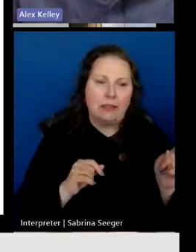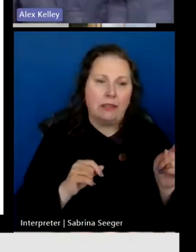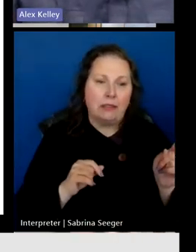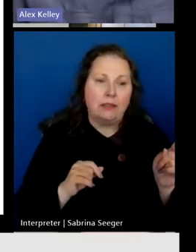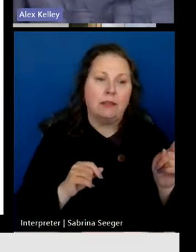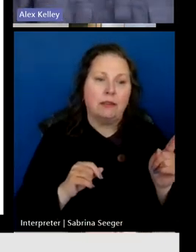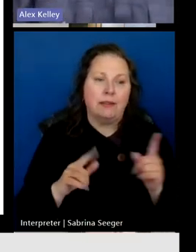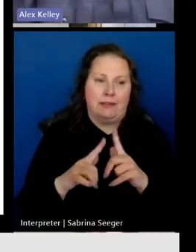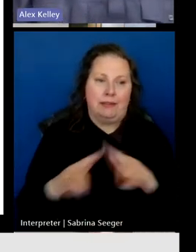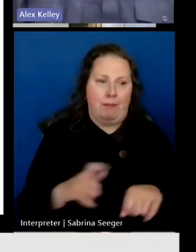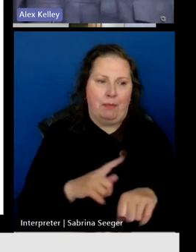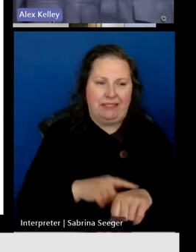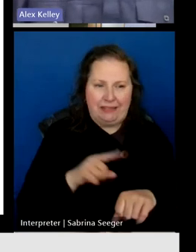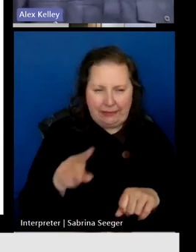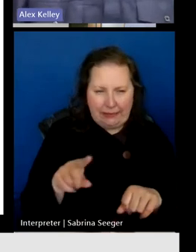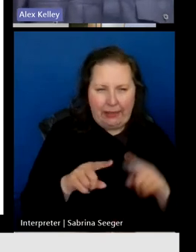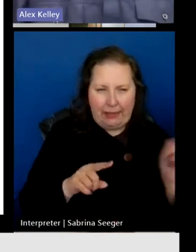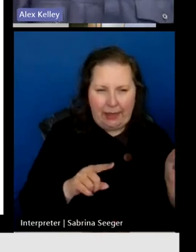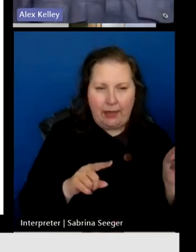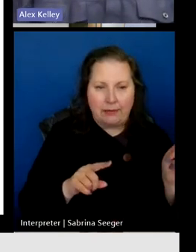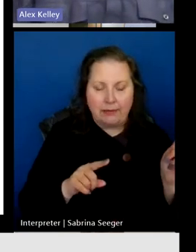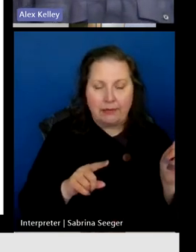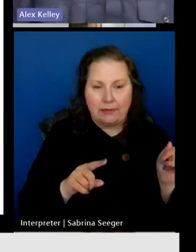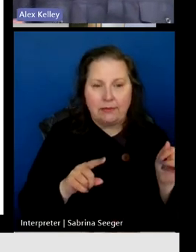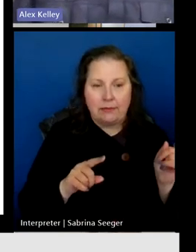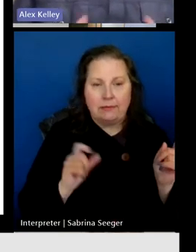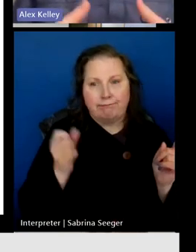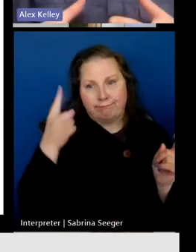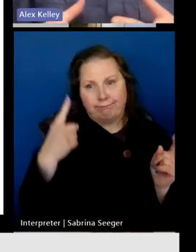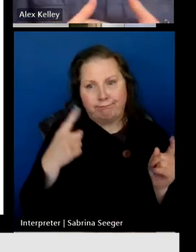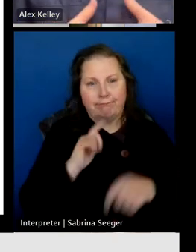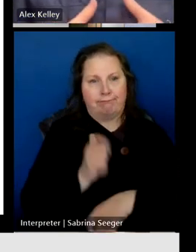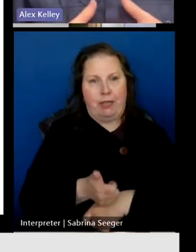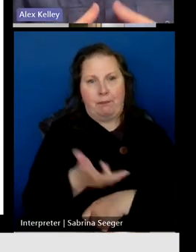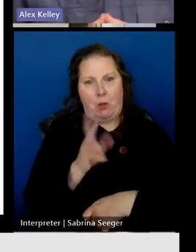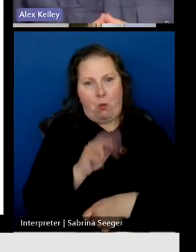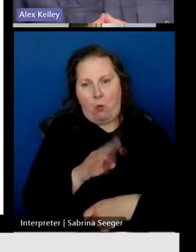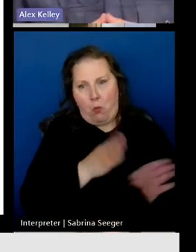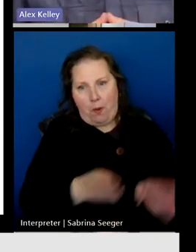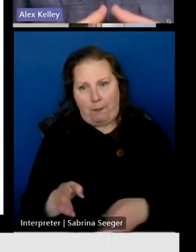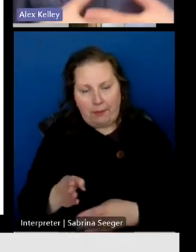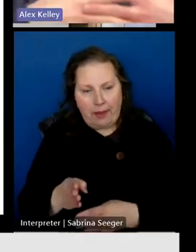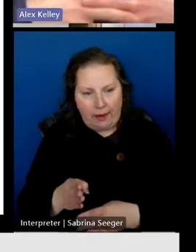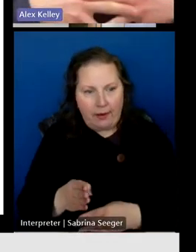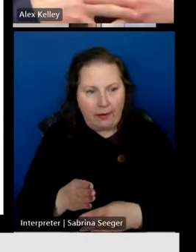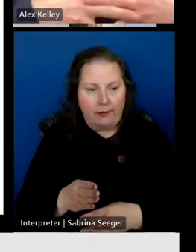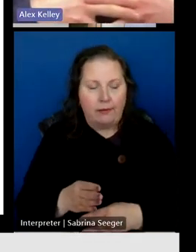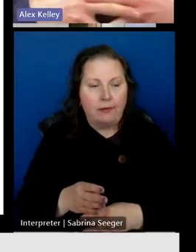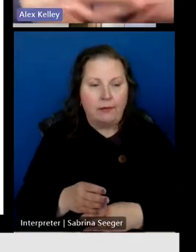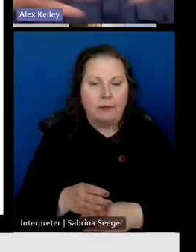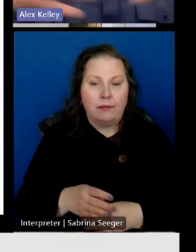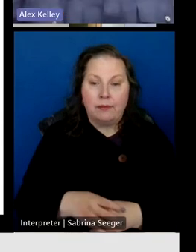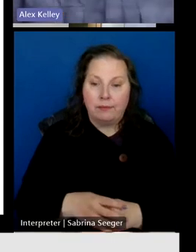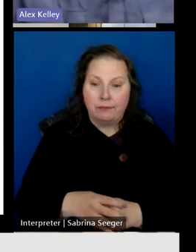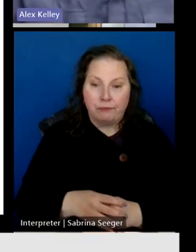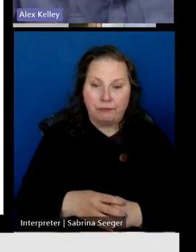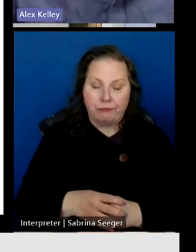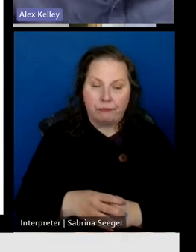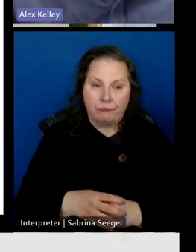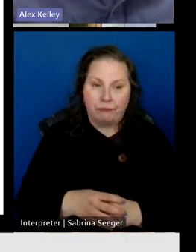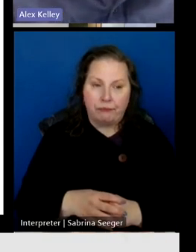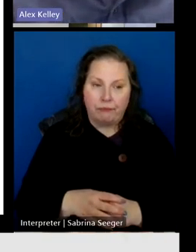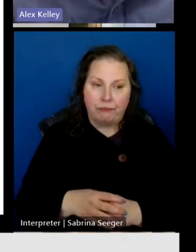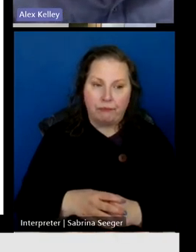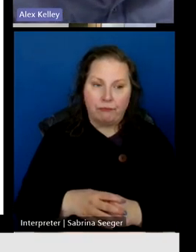plan to lay out